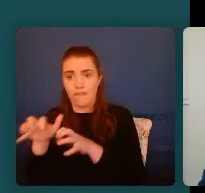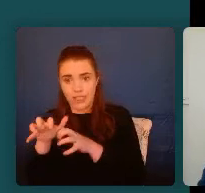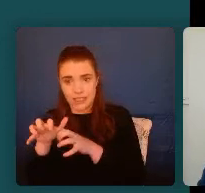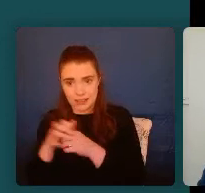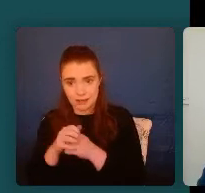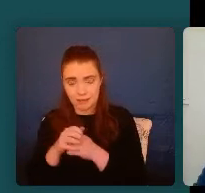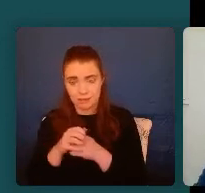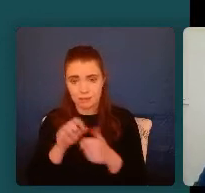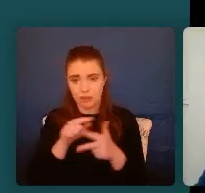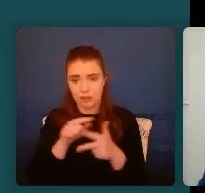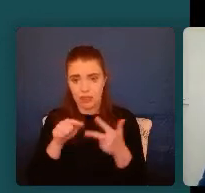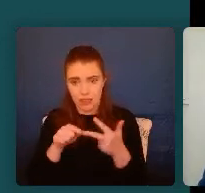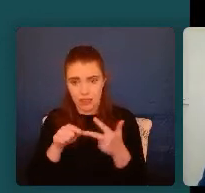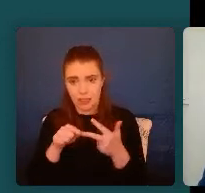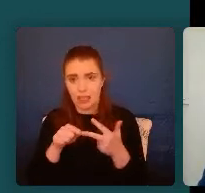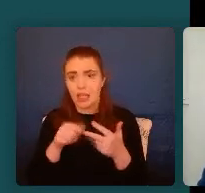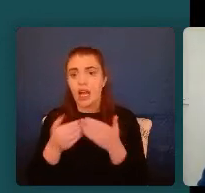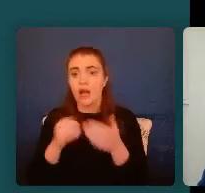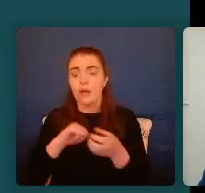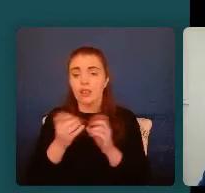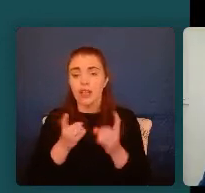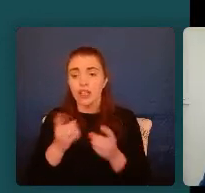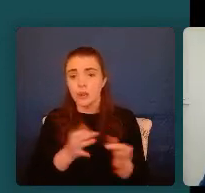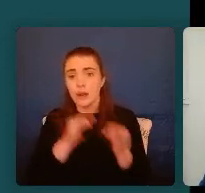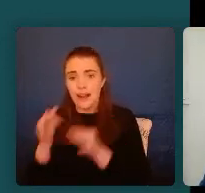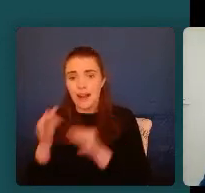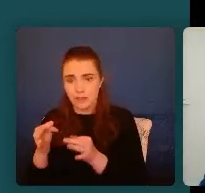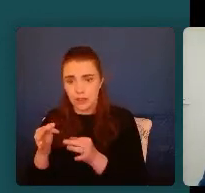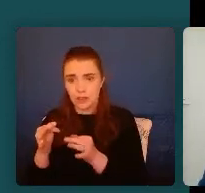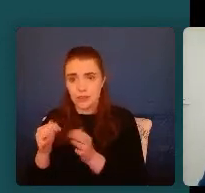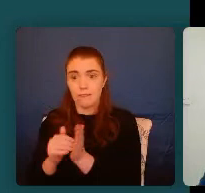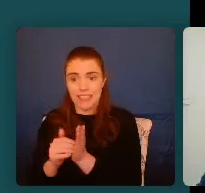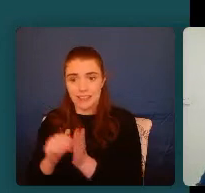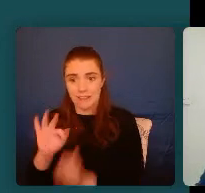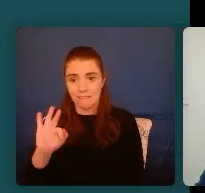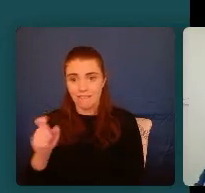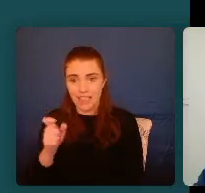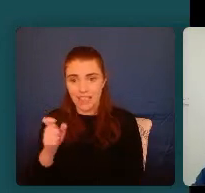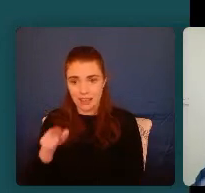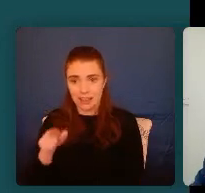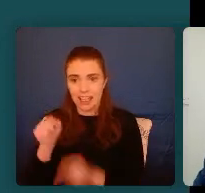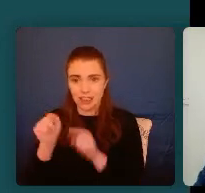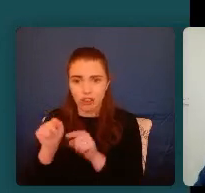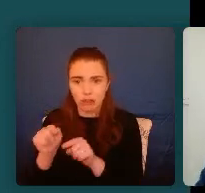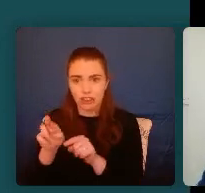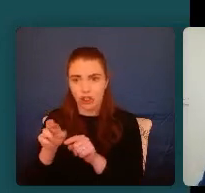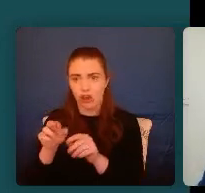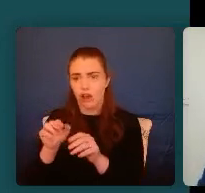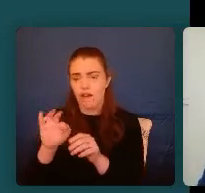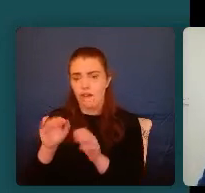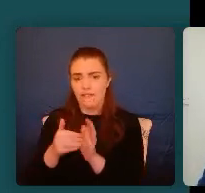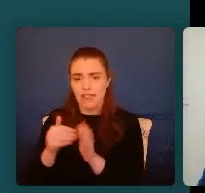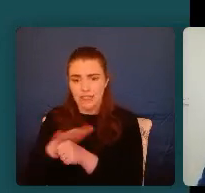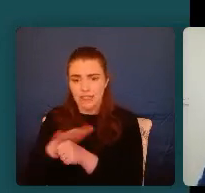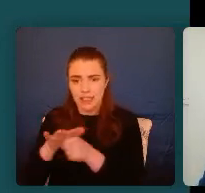And what we try to do afterwards is to fix that particular threat or situation that we're in.